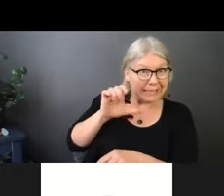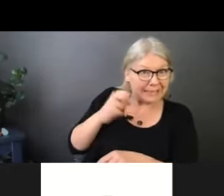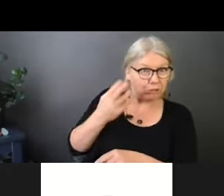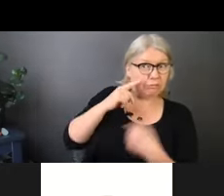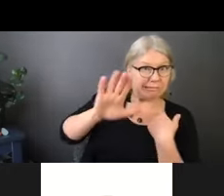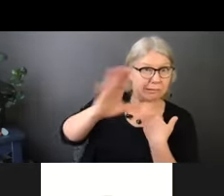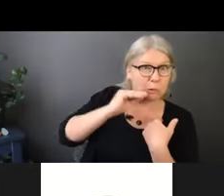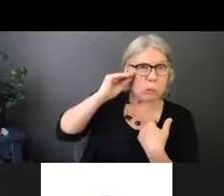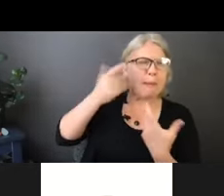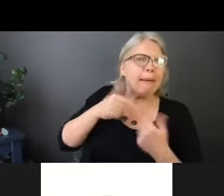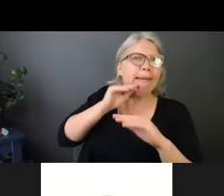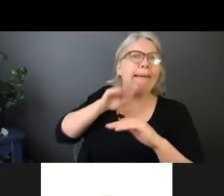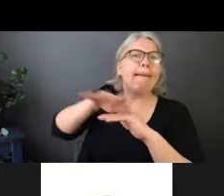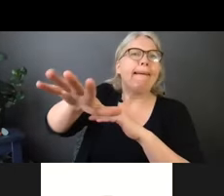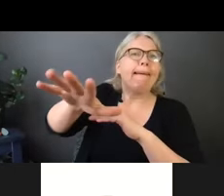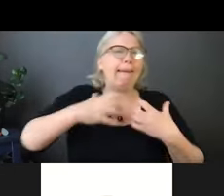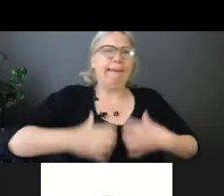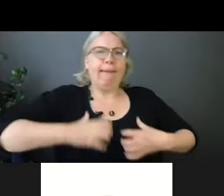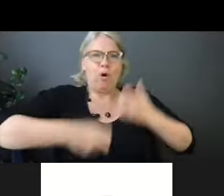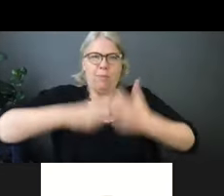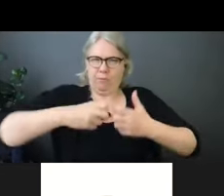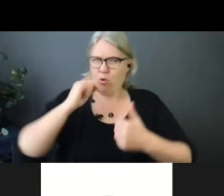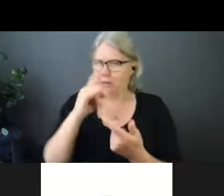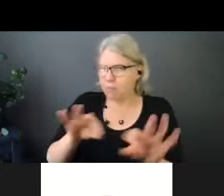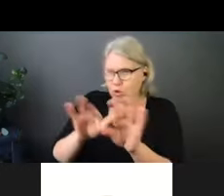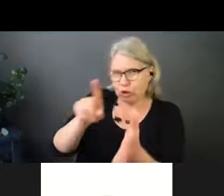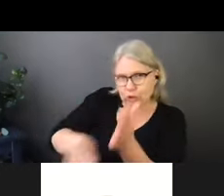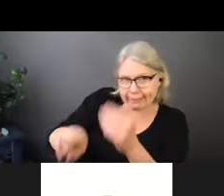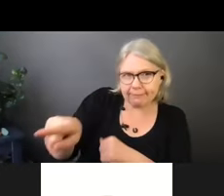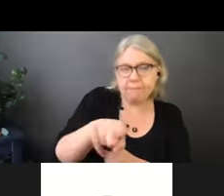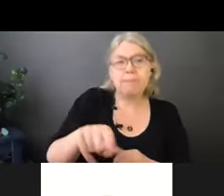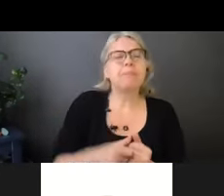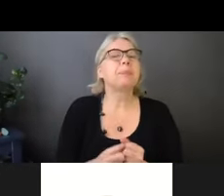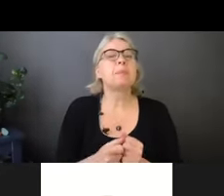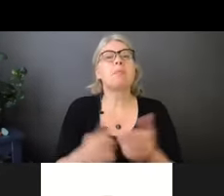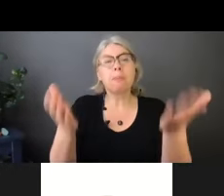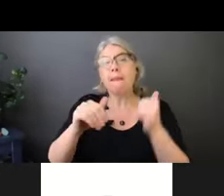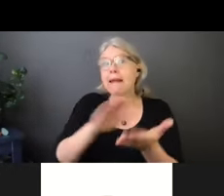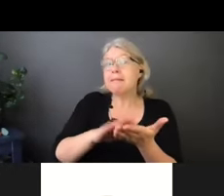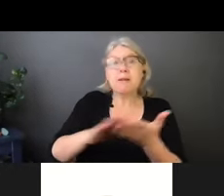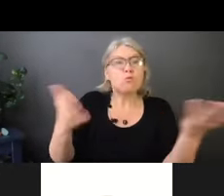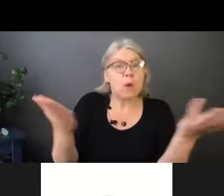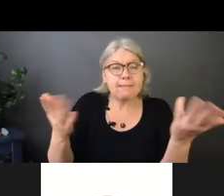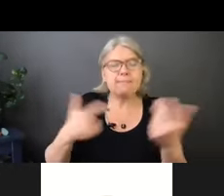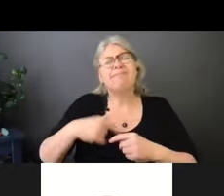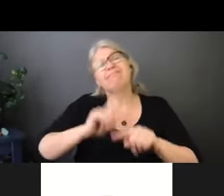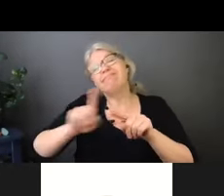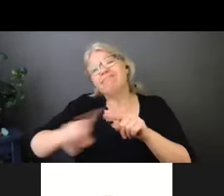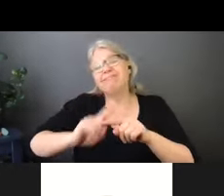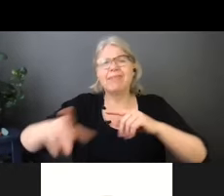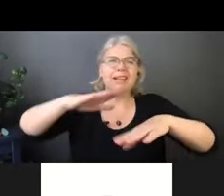electronics, door handles, nightside tables, television remotes,